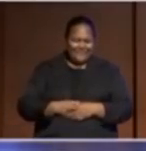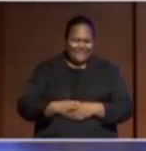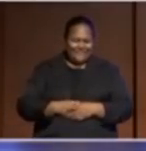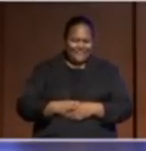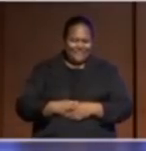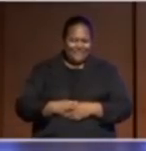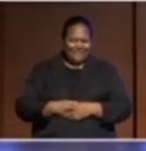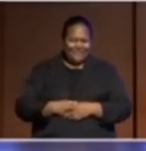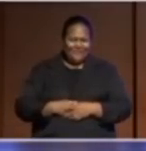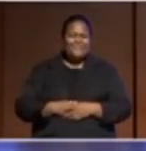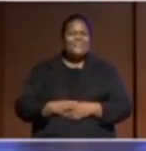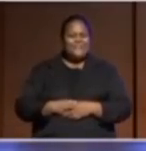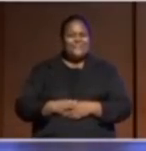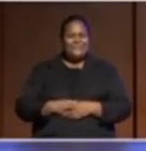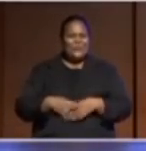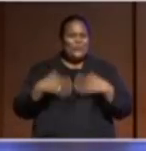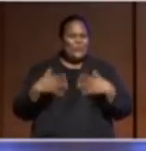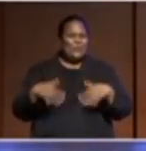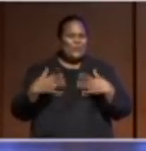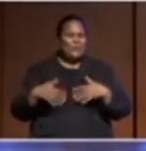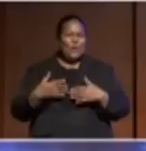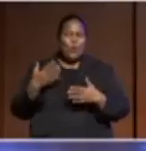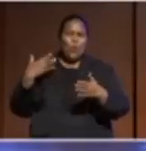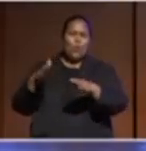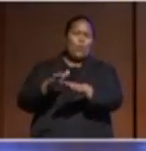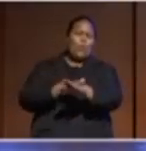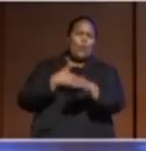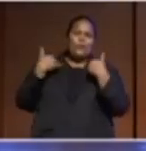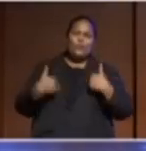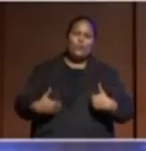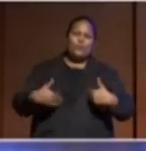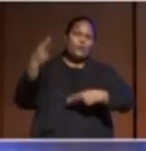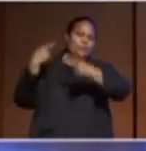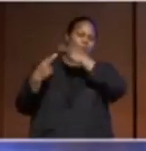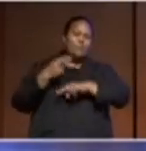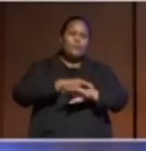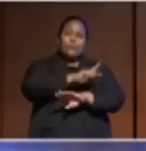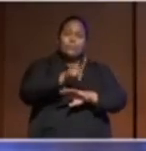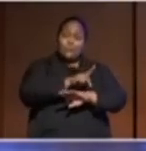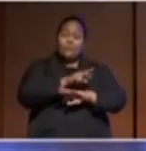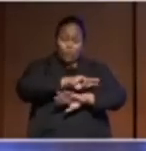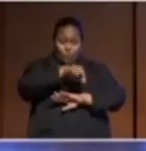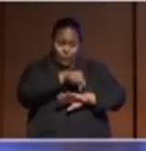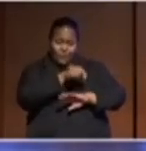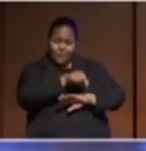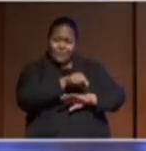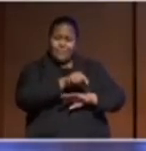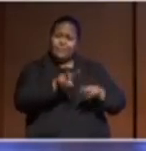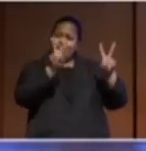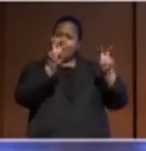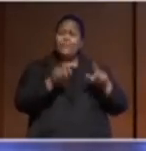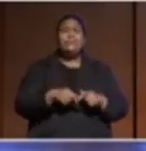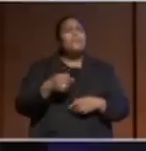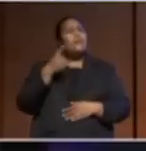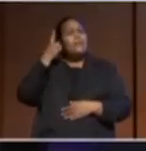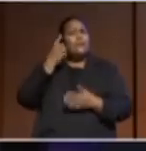And you really do have an incredibly long and rich history with the Pacific. And, of course, with regionalism. And I think over the last sort of 30